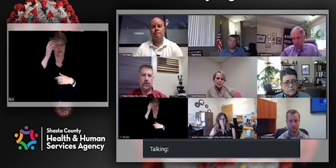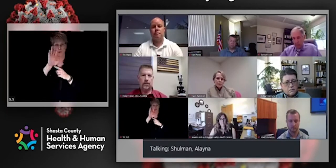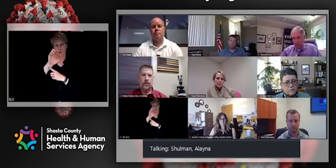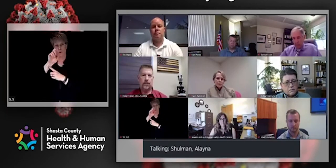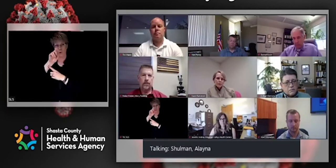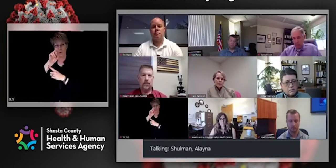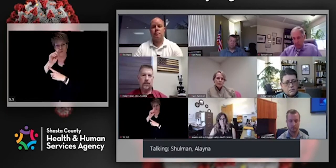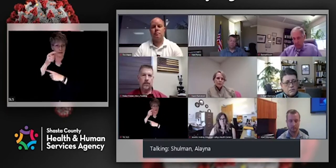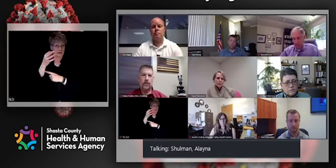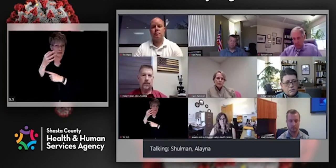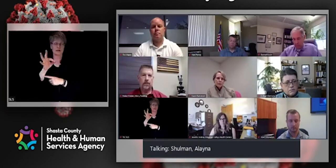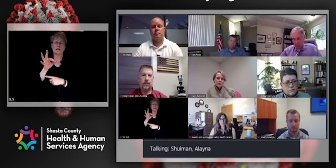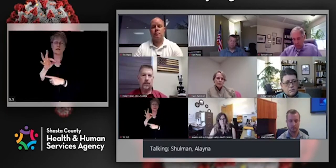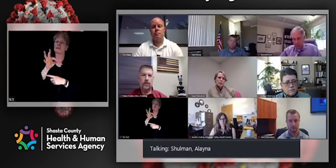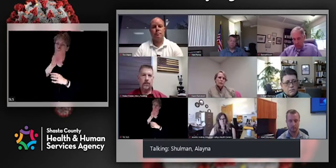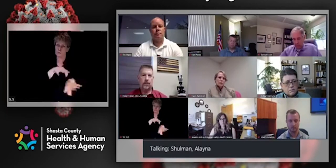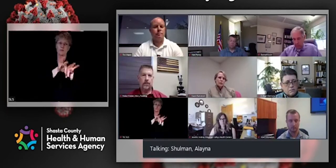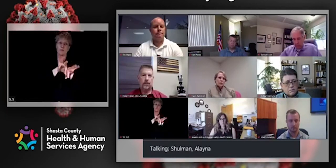Thank you for that response.